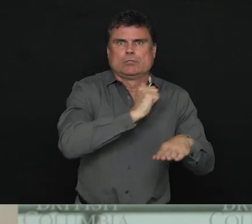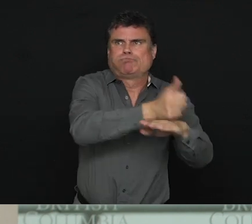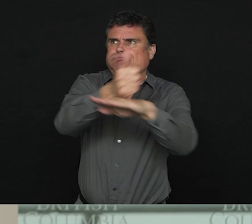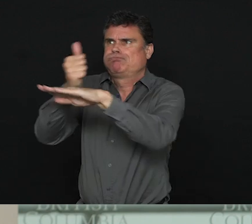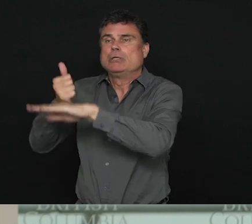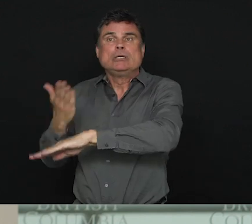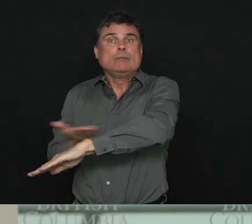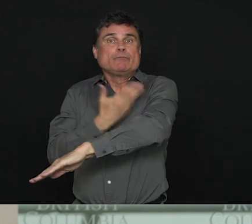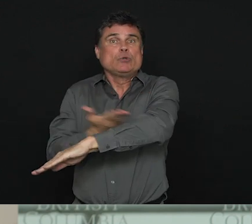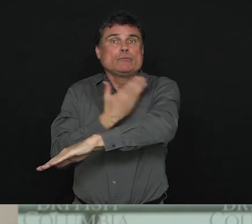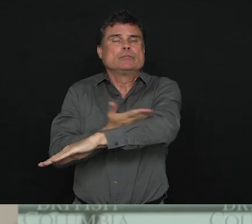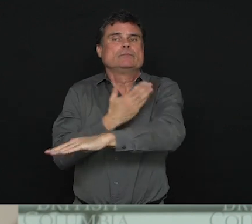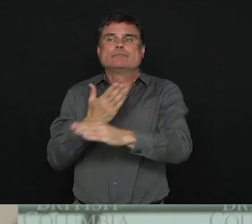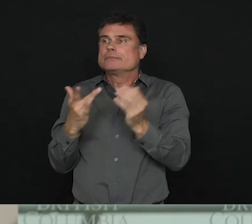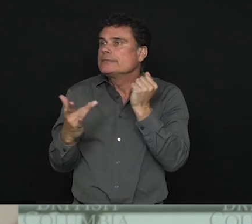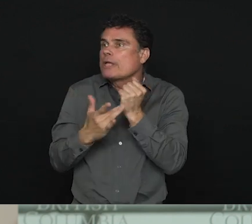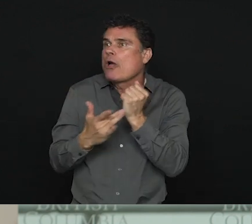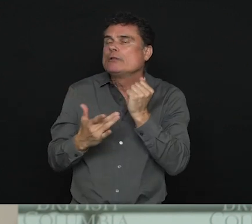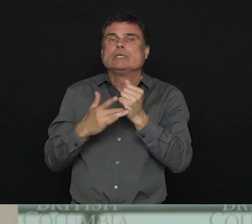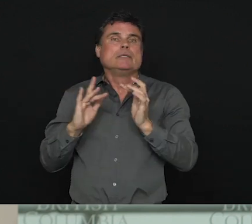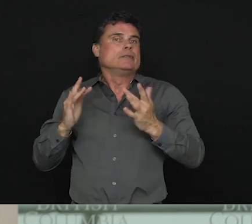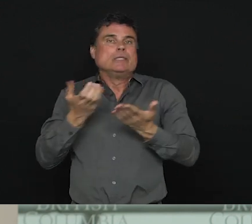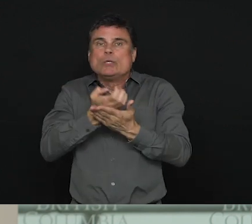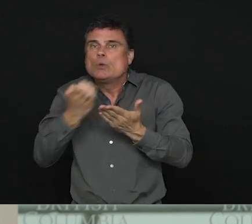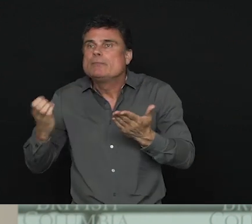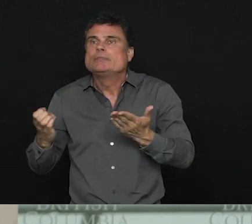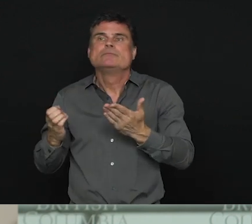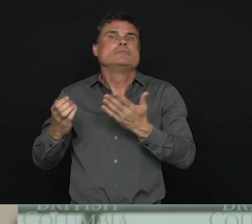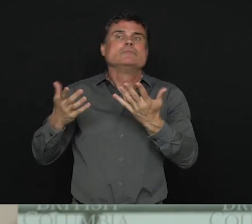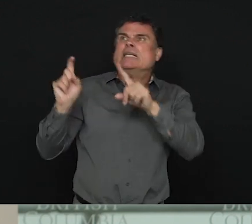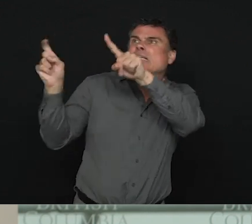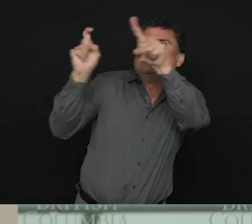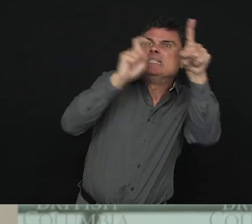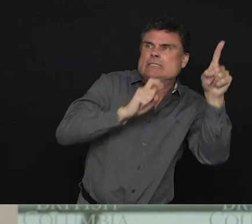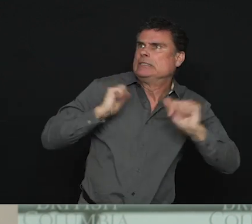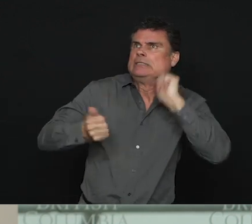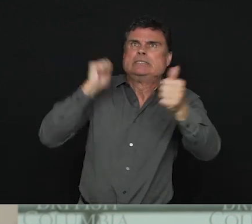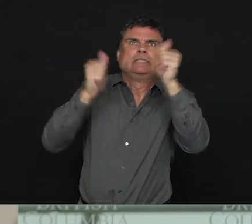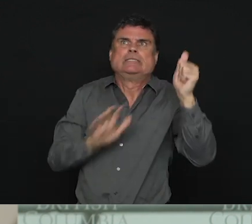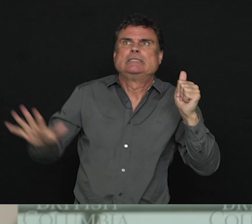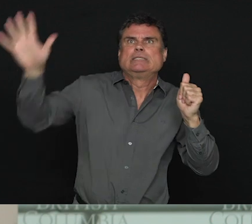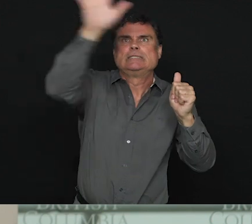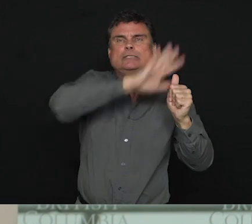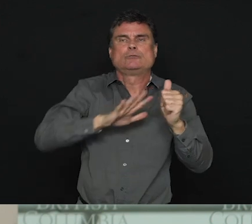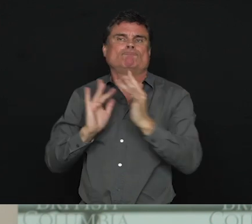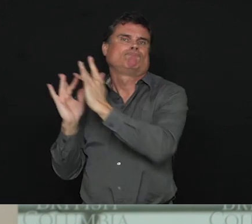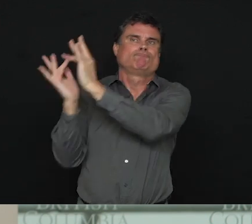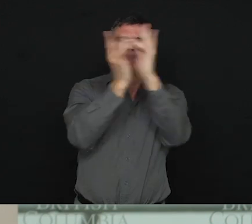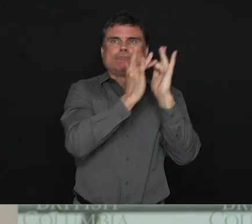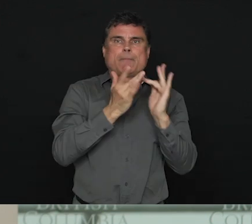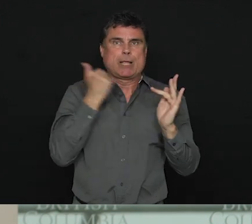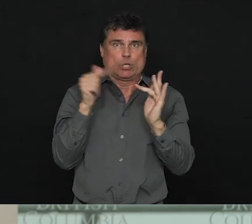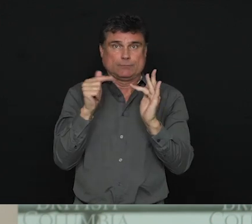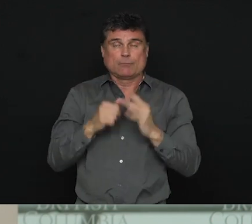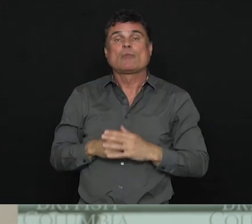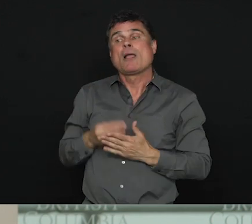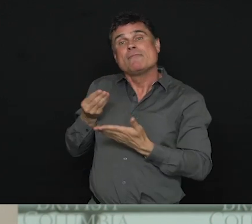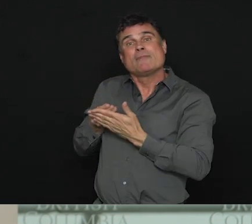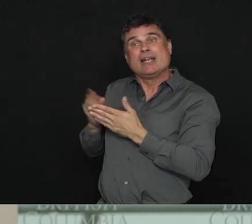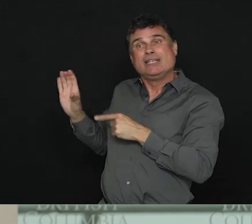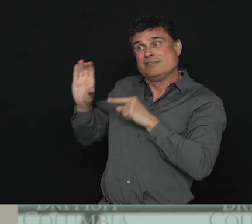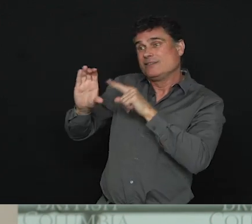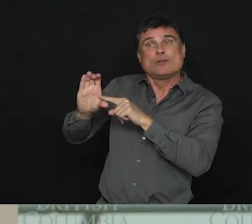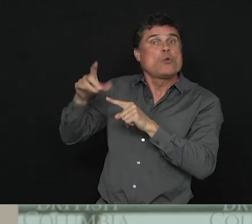underserved communities. The new response funding is specifically targeted to internet service providers